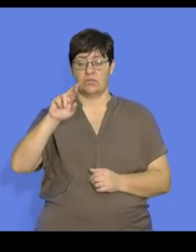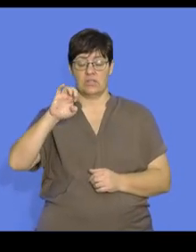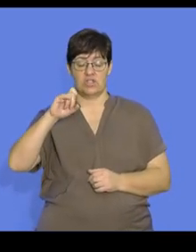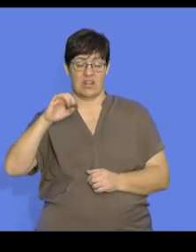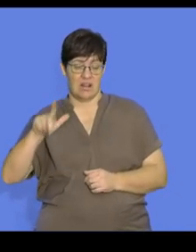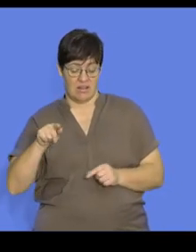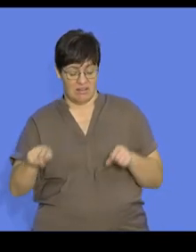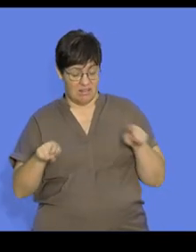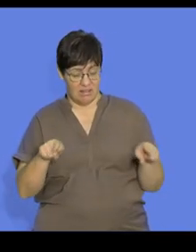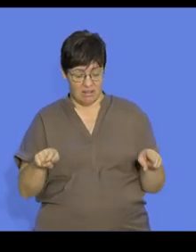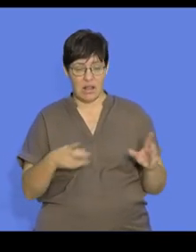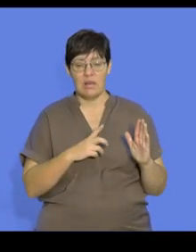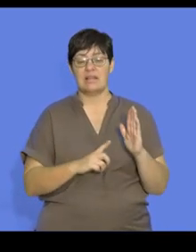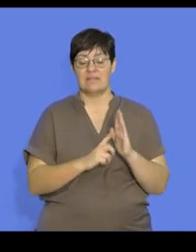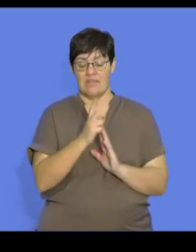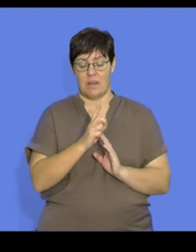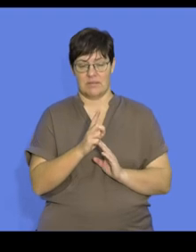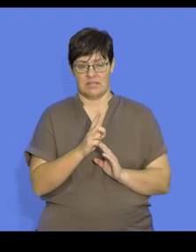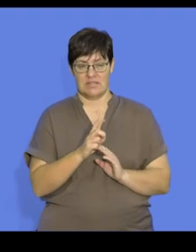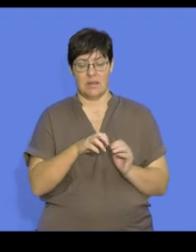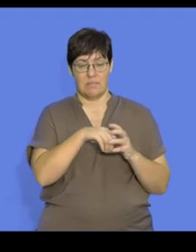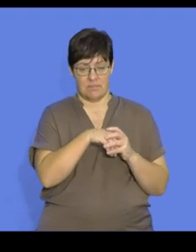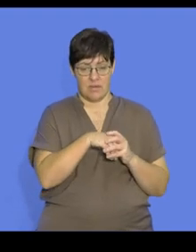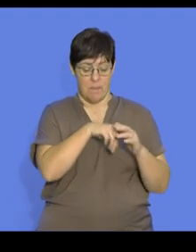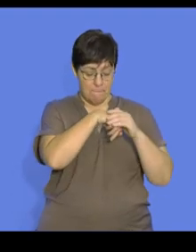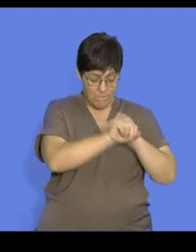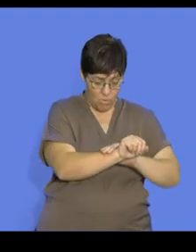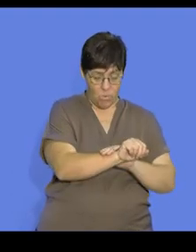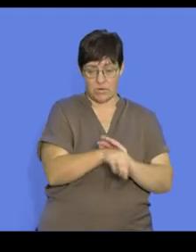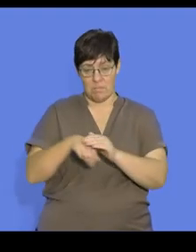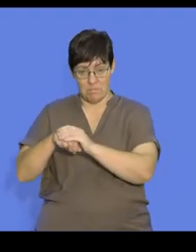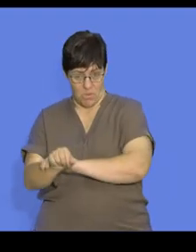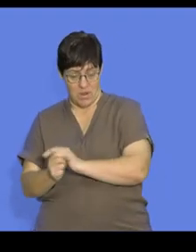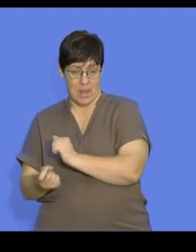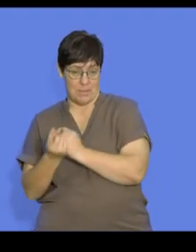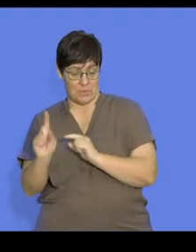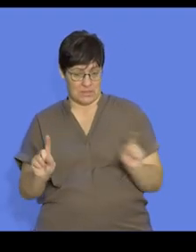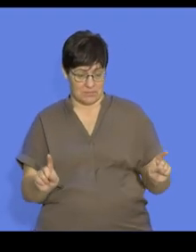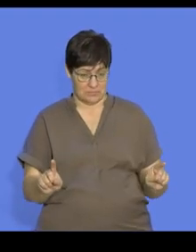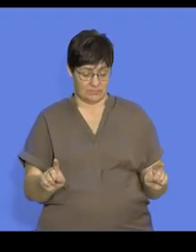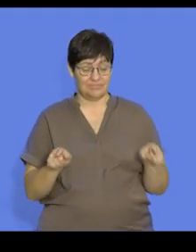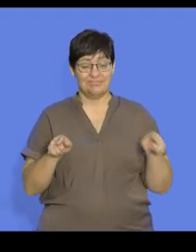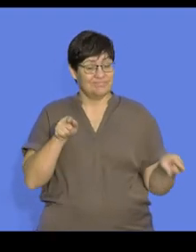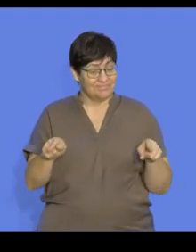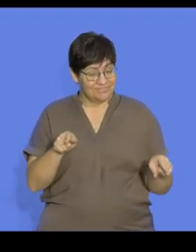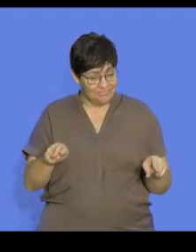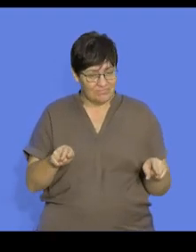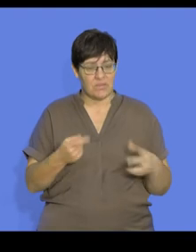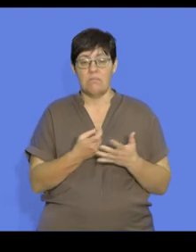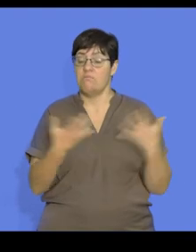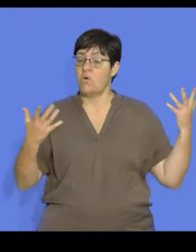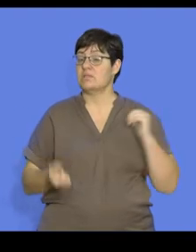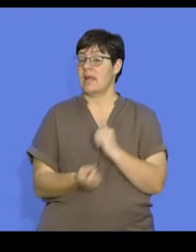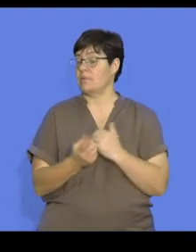of development of the embryo when it is hatched or born. So these two development strategies occur mainly